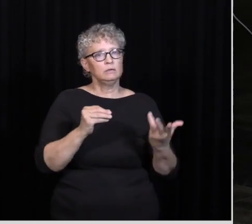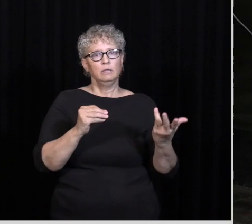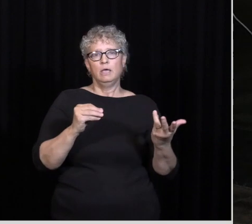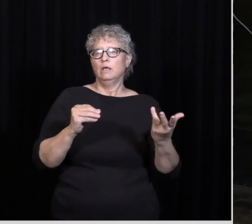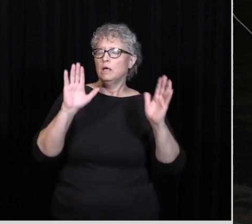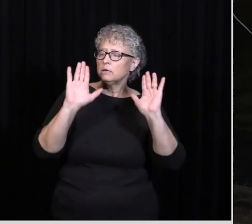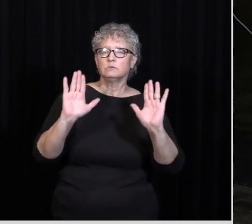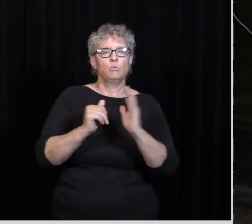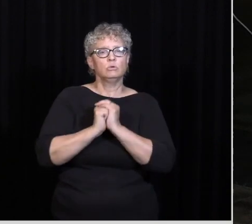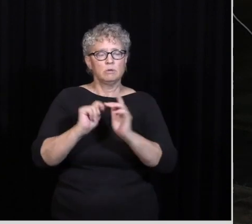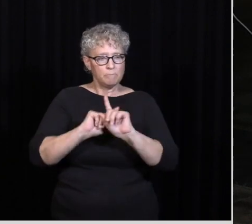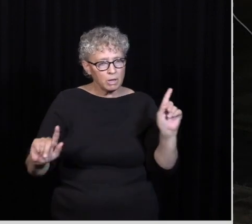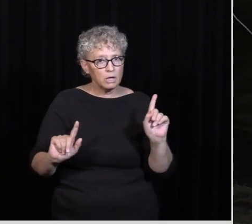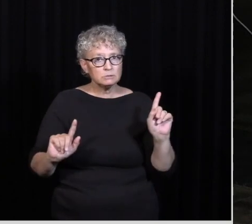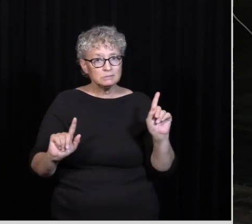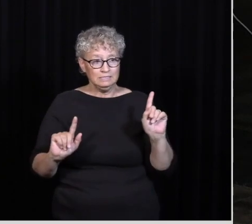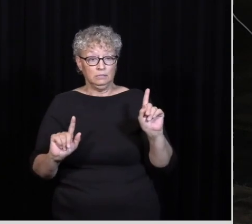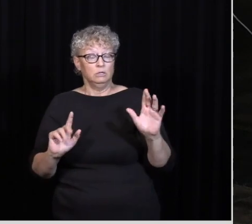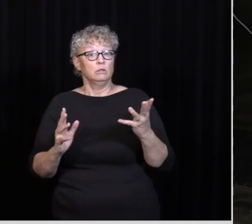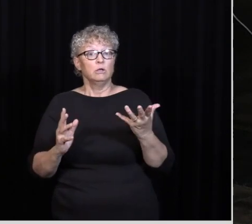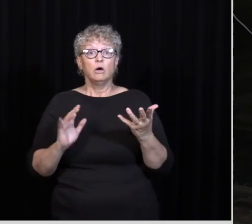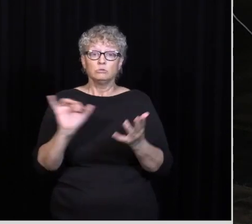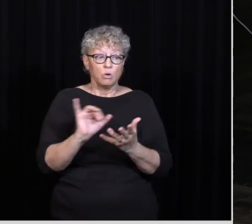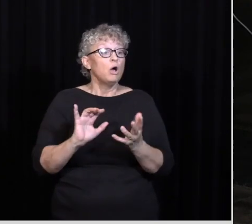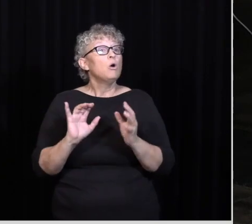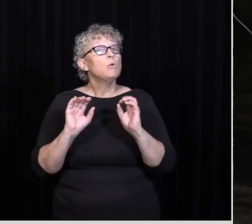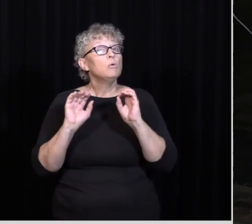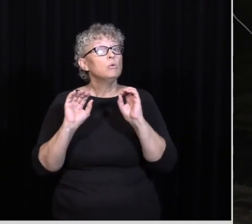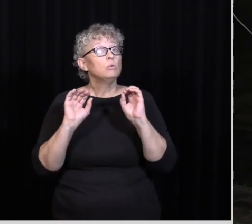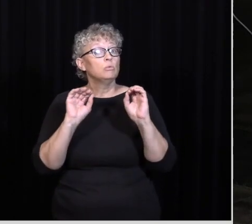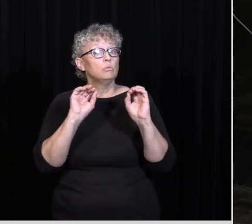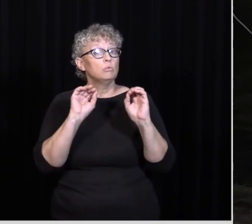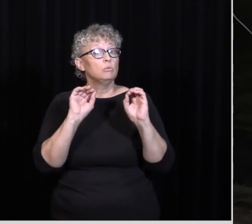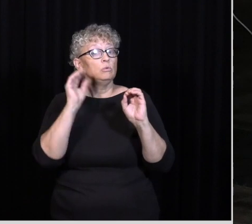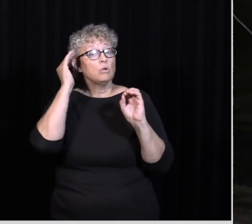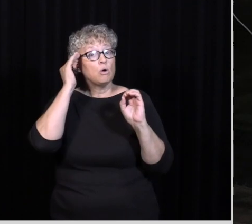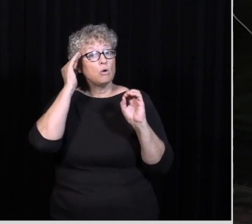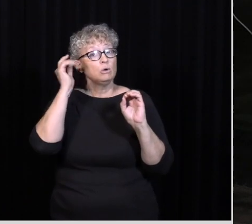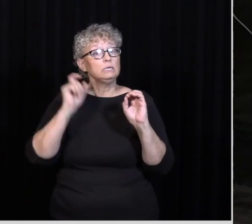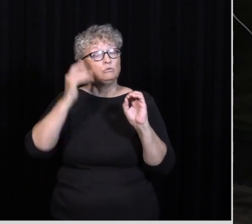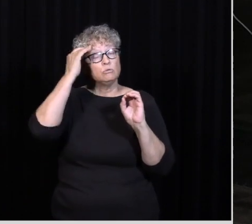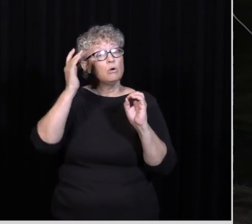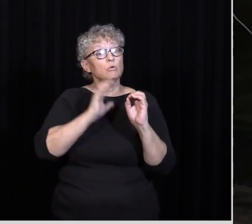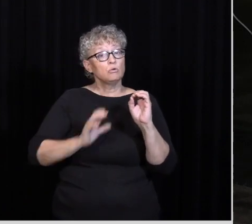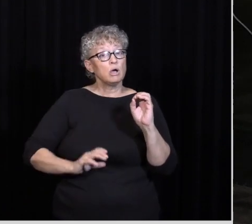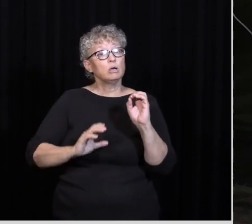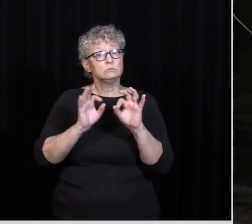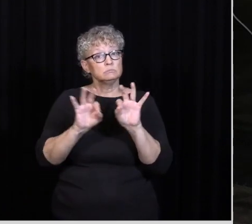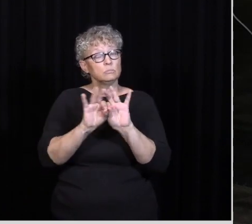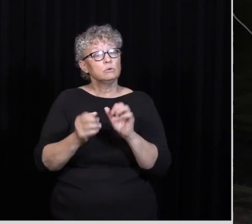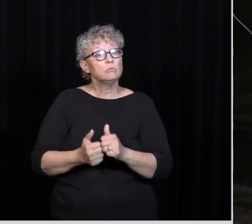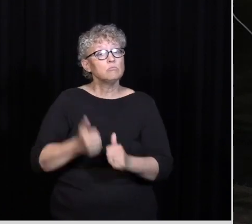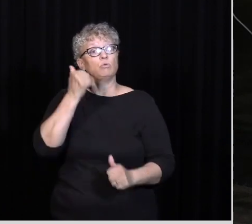But work hard To instill All of those Things Into your Children But Make sure They know Christ Matters Most